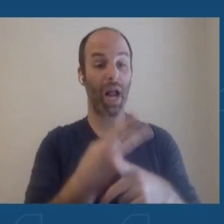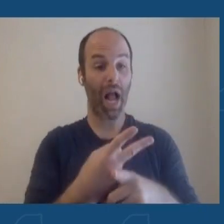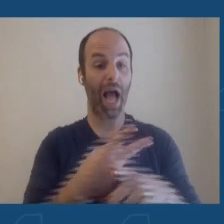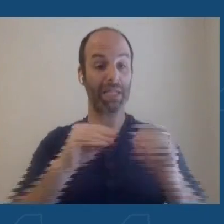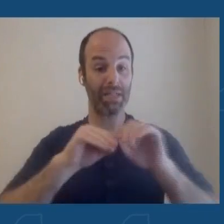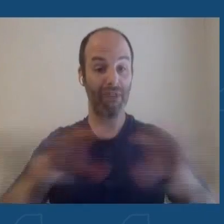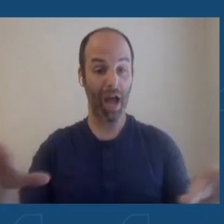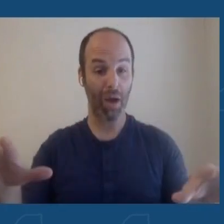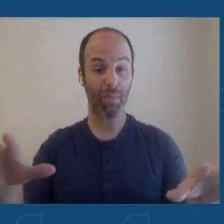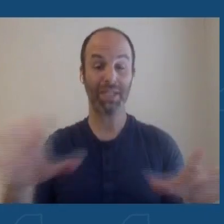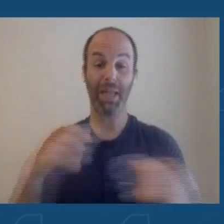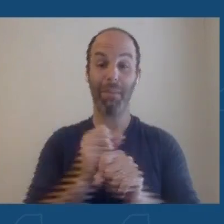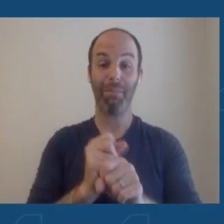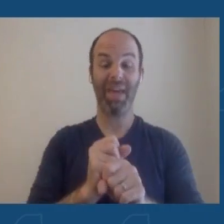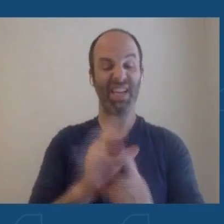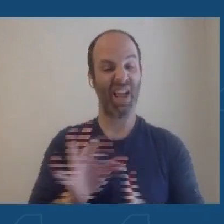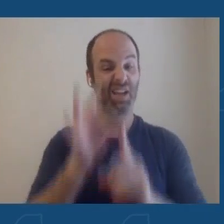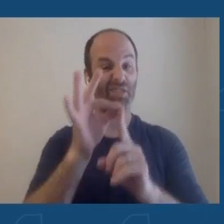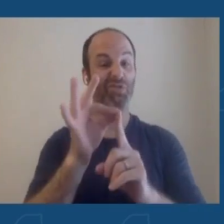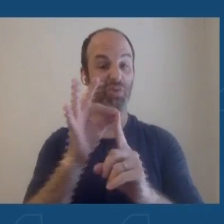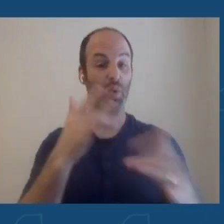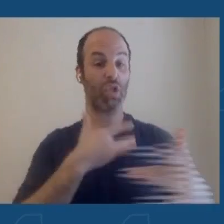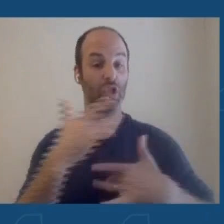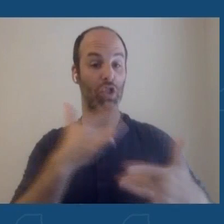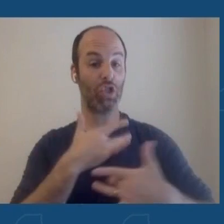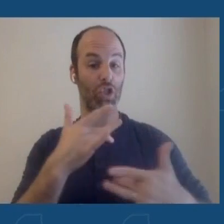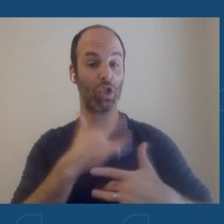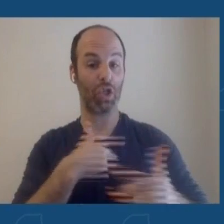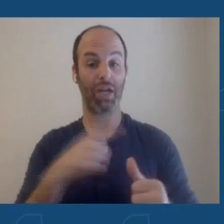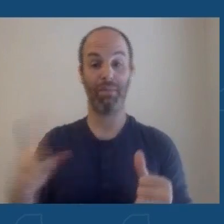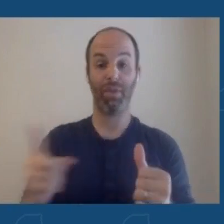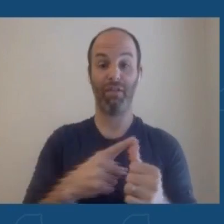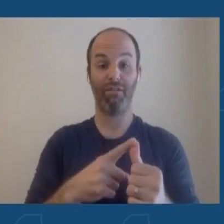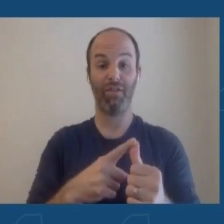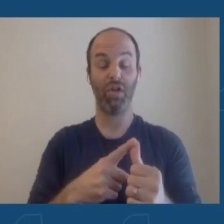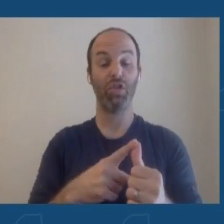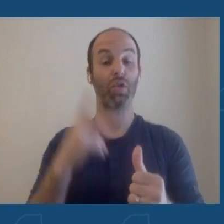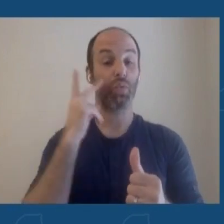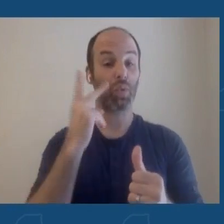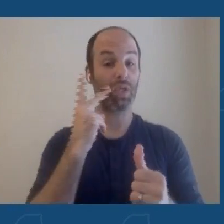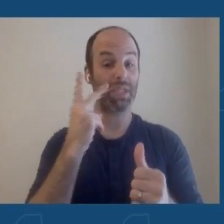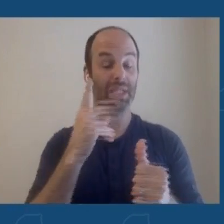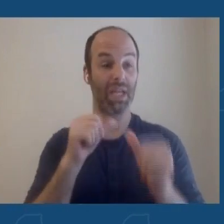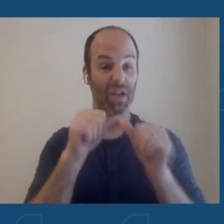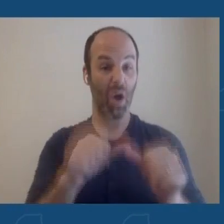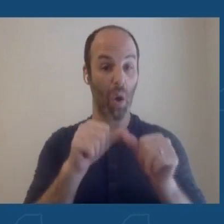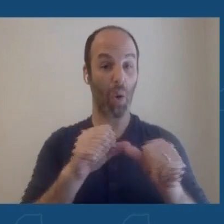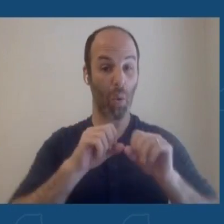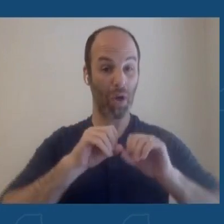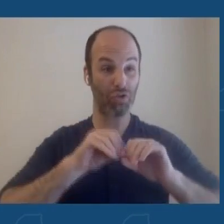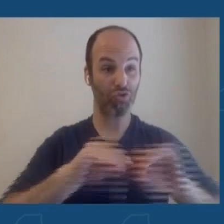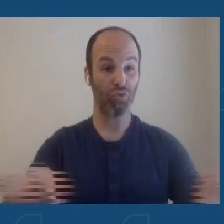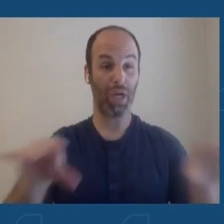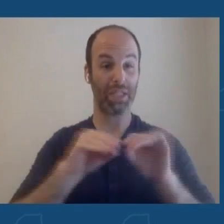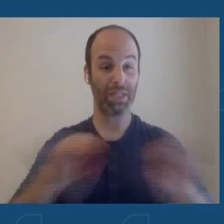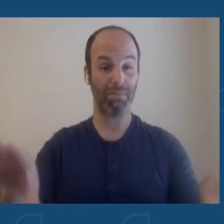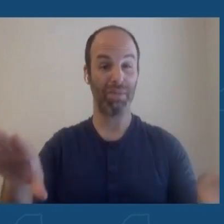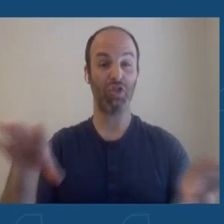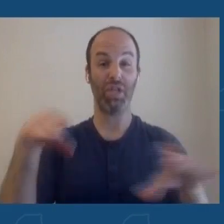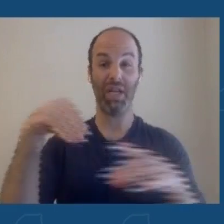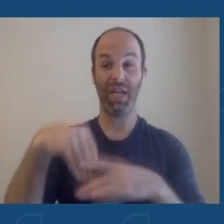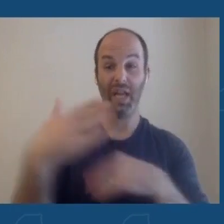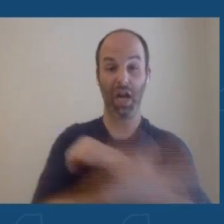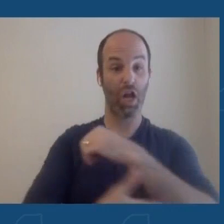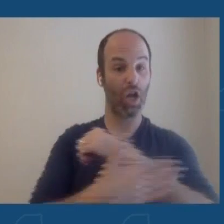and concerning. The first, we are seeing monkeypox ongoing transmission in countries where it has not previously